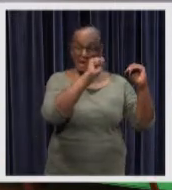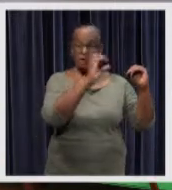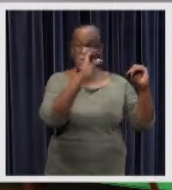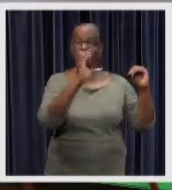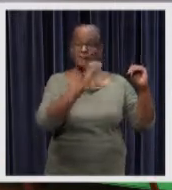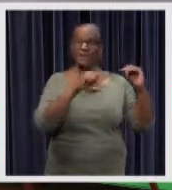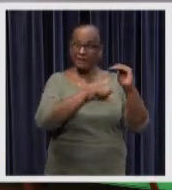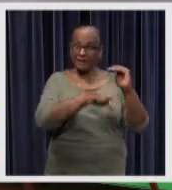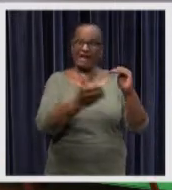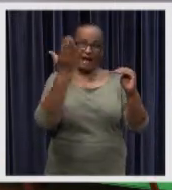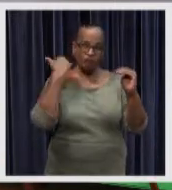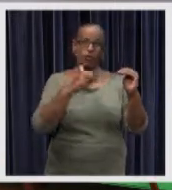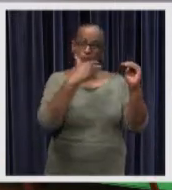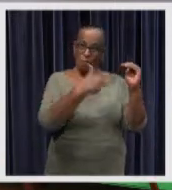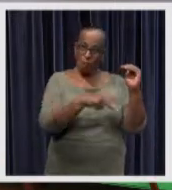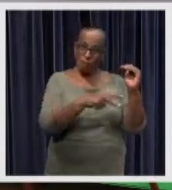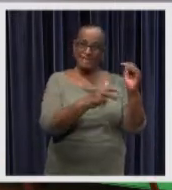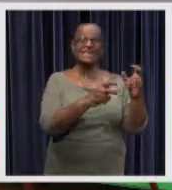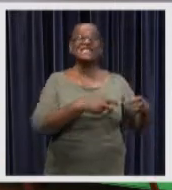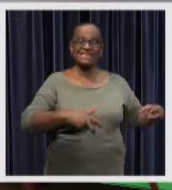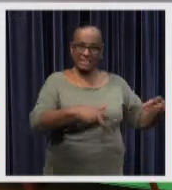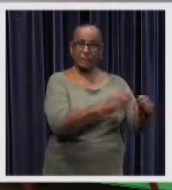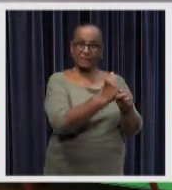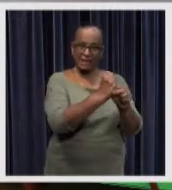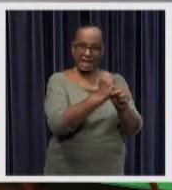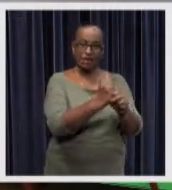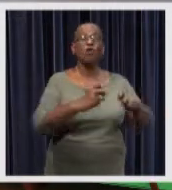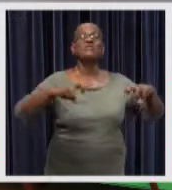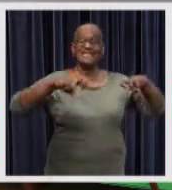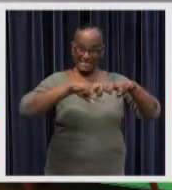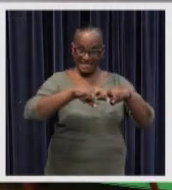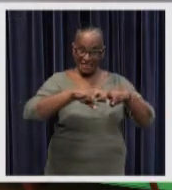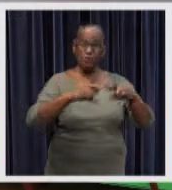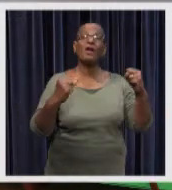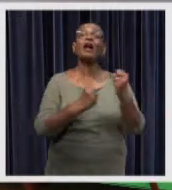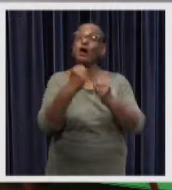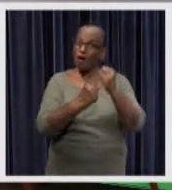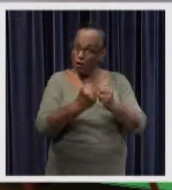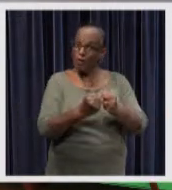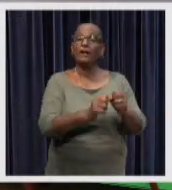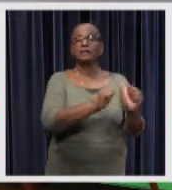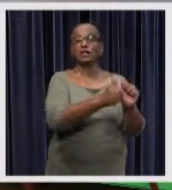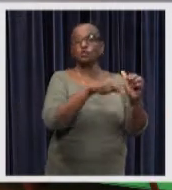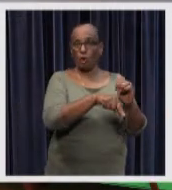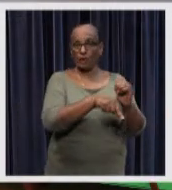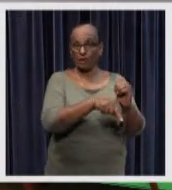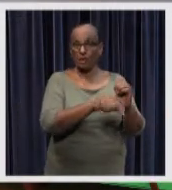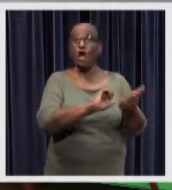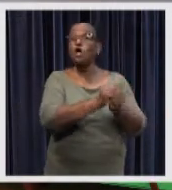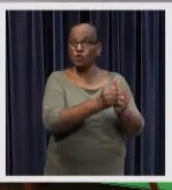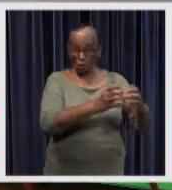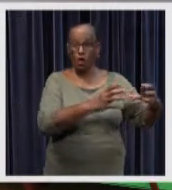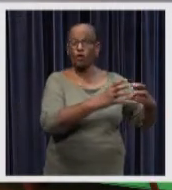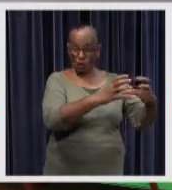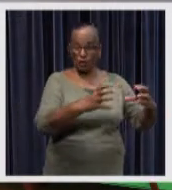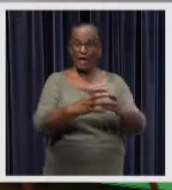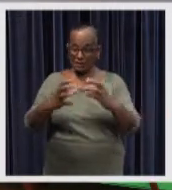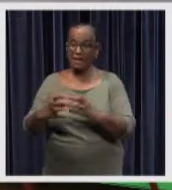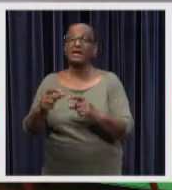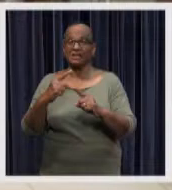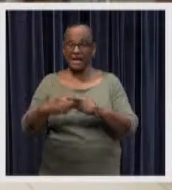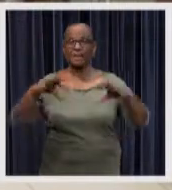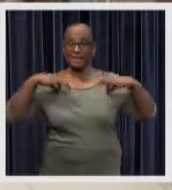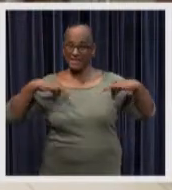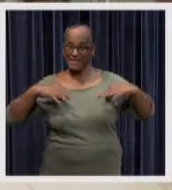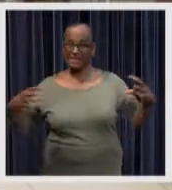in the building of the surinamese olympic committee soc a seminar was held on wednesday about sexual